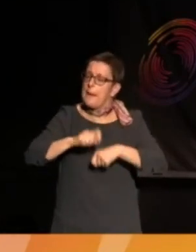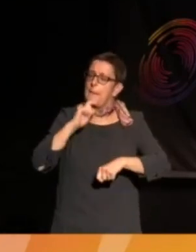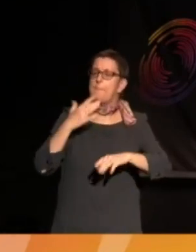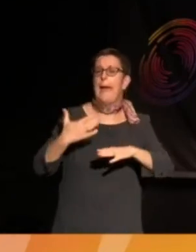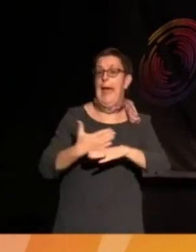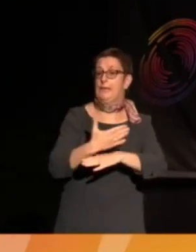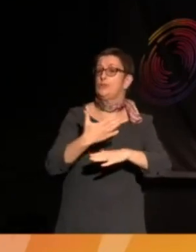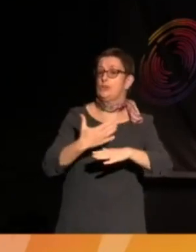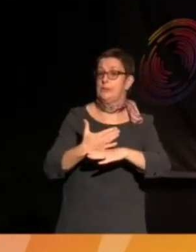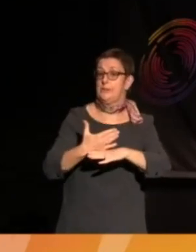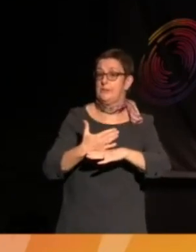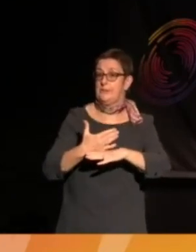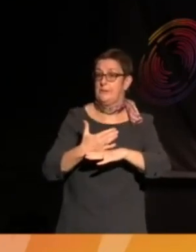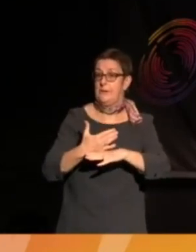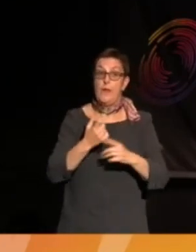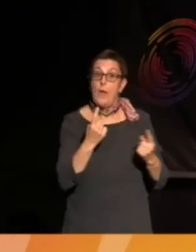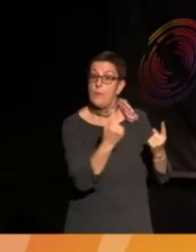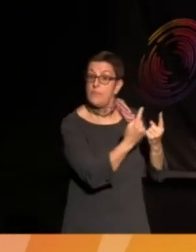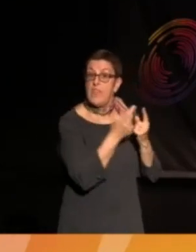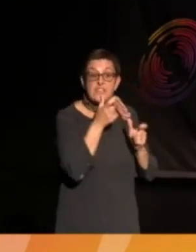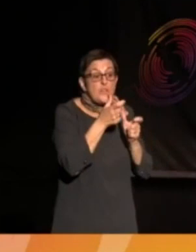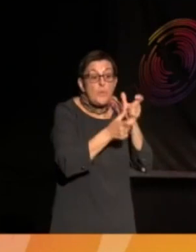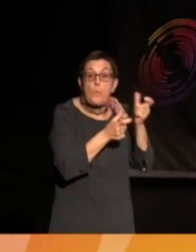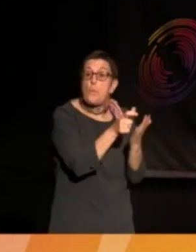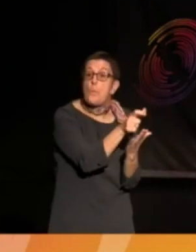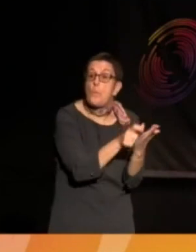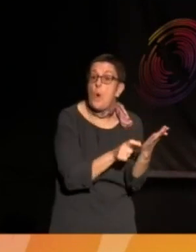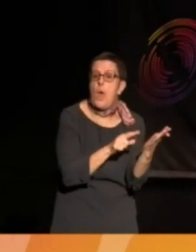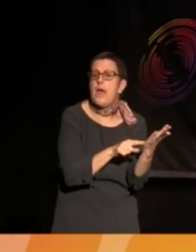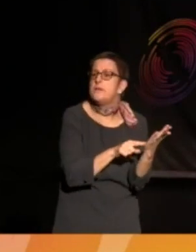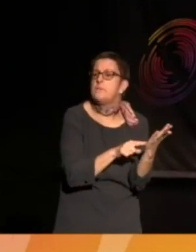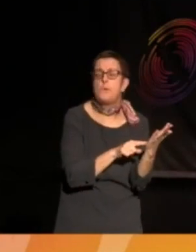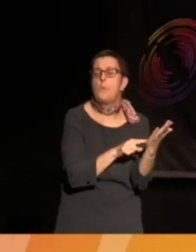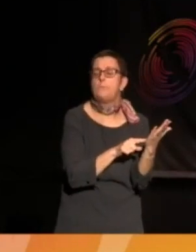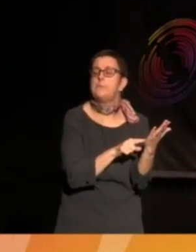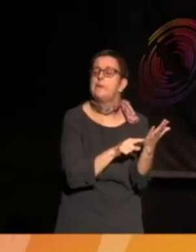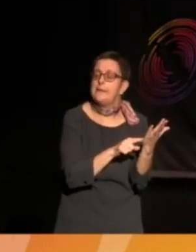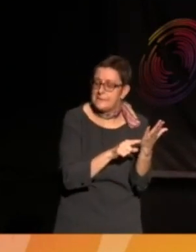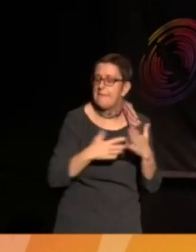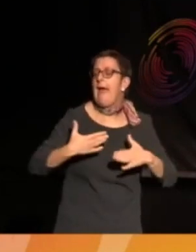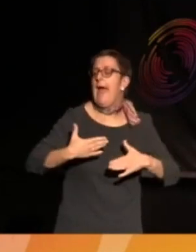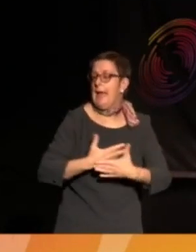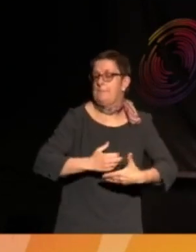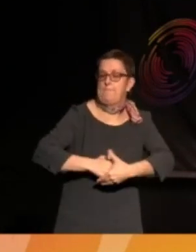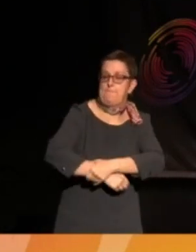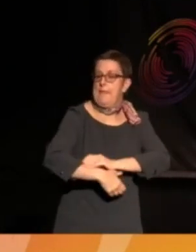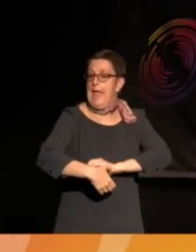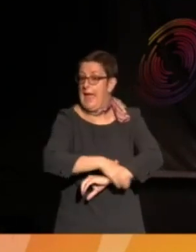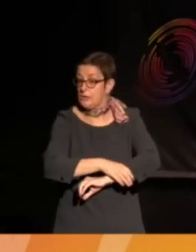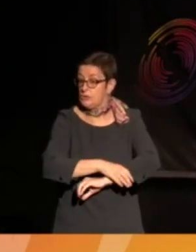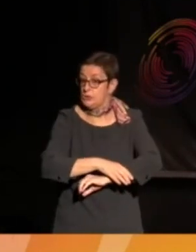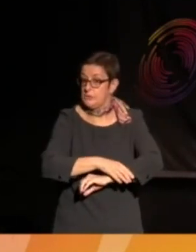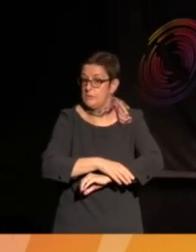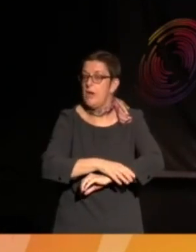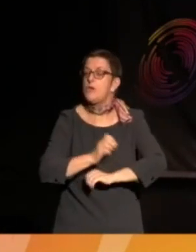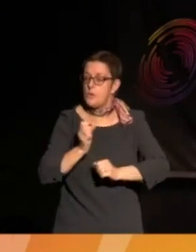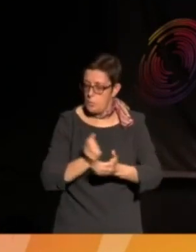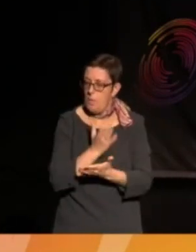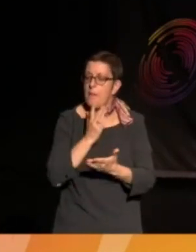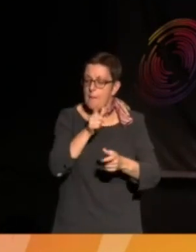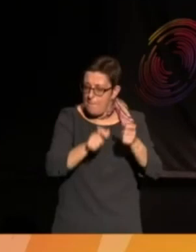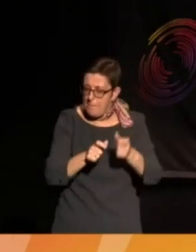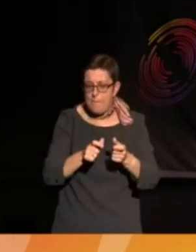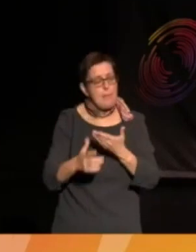to aren't just things, the actions that are taken to ensure that they're protected. And so, a human rights city, for me, would be a place where they can be upheld and